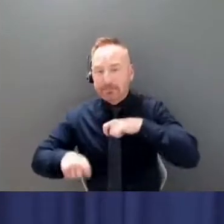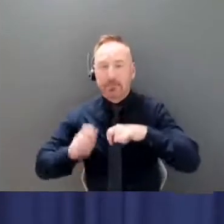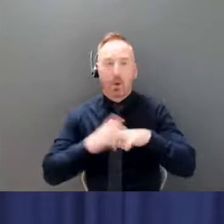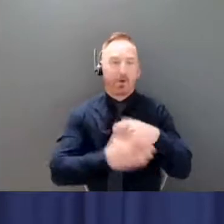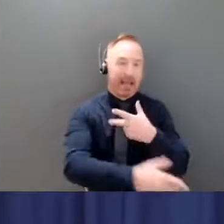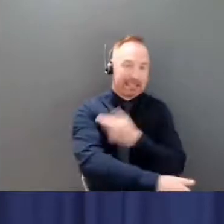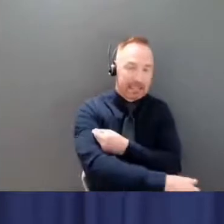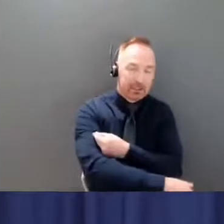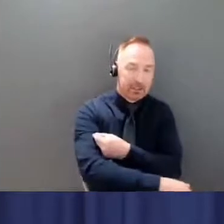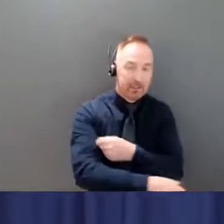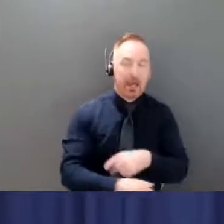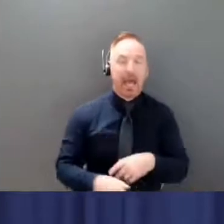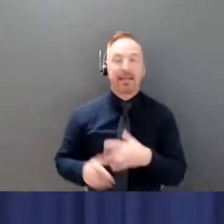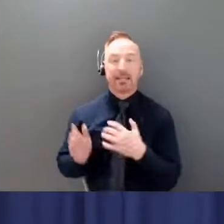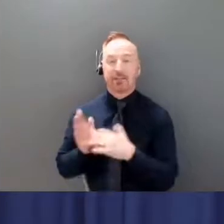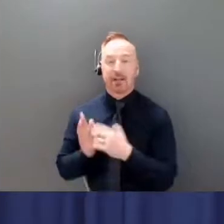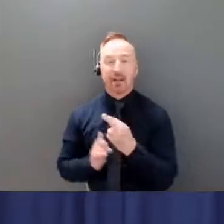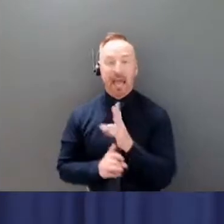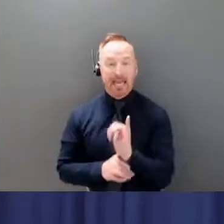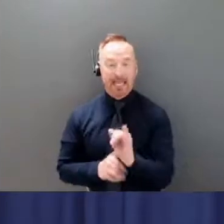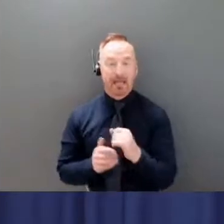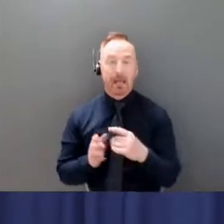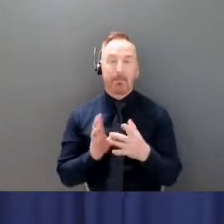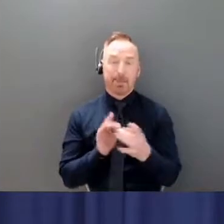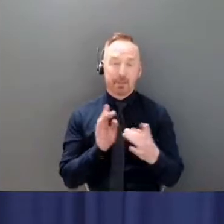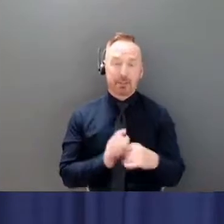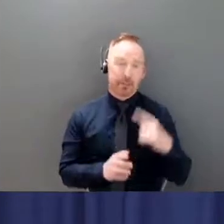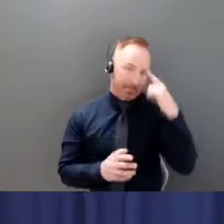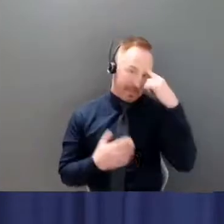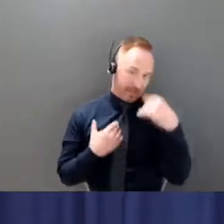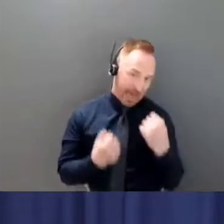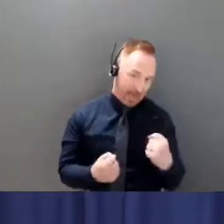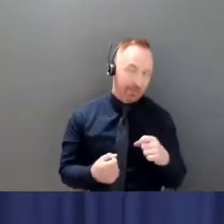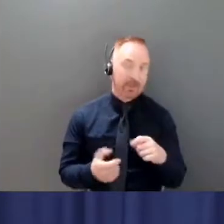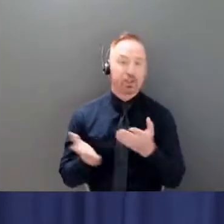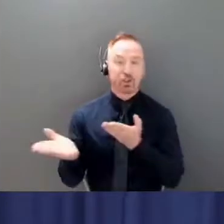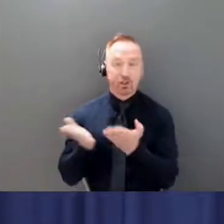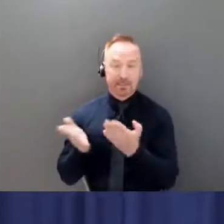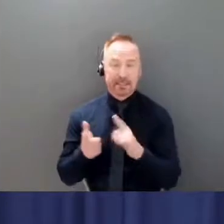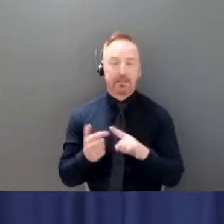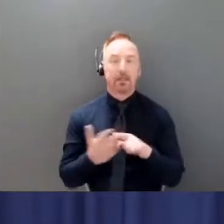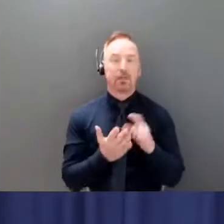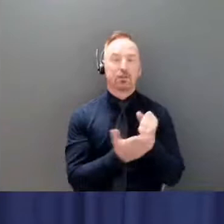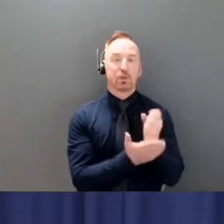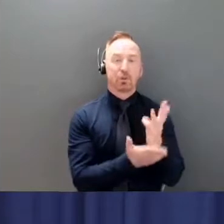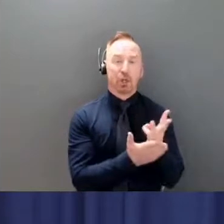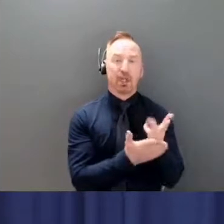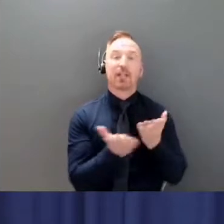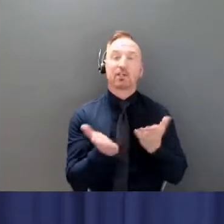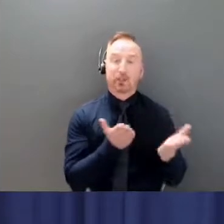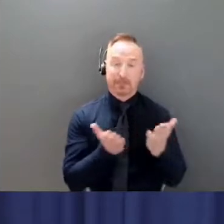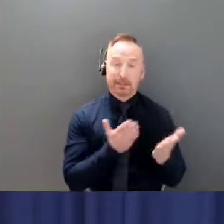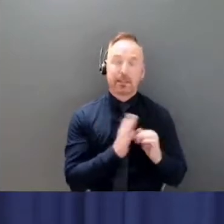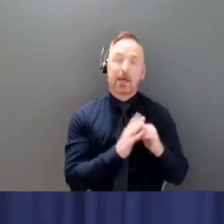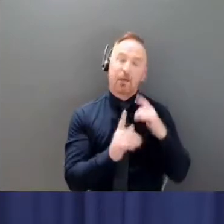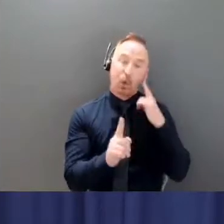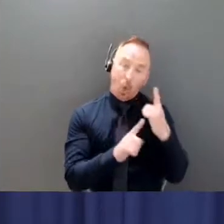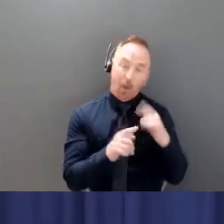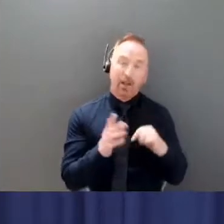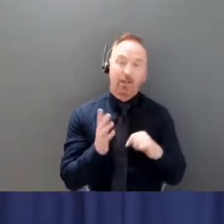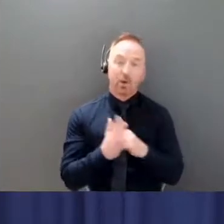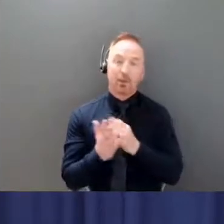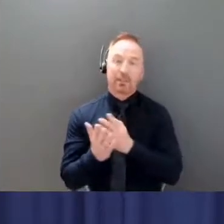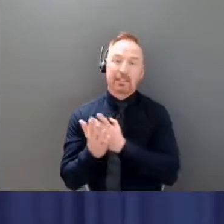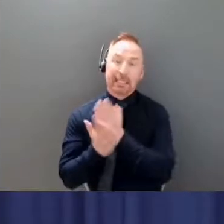Hanley has noted, mental health services, some social work services. The goal is to have those kinds of multidisciplinary teams